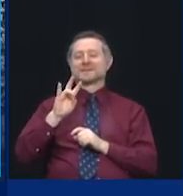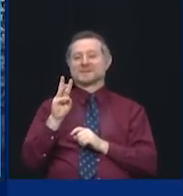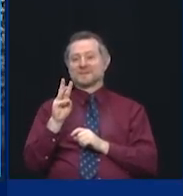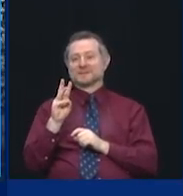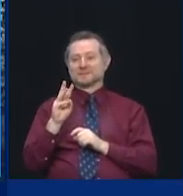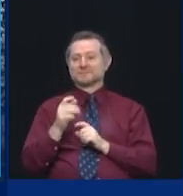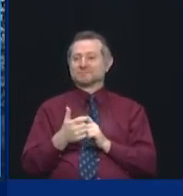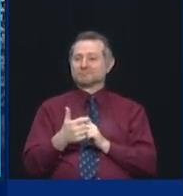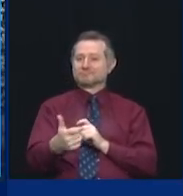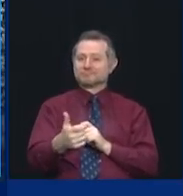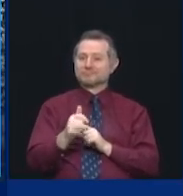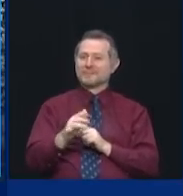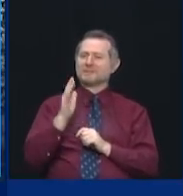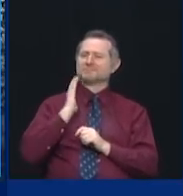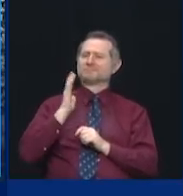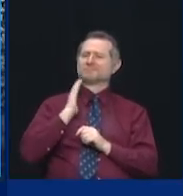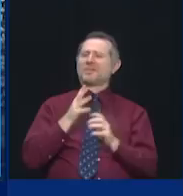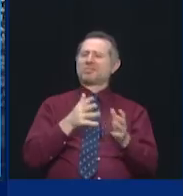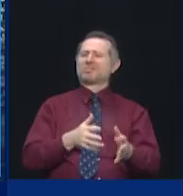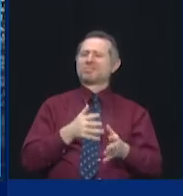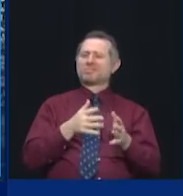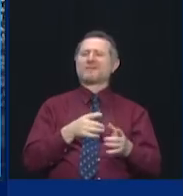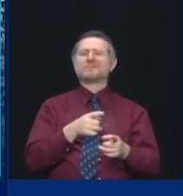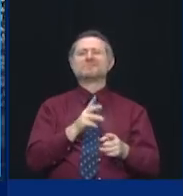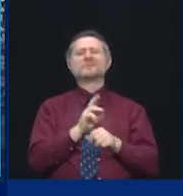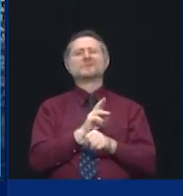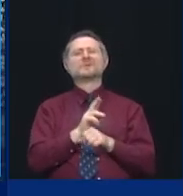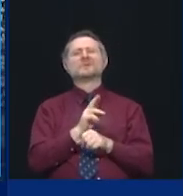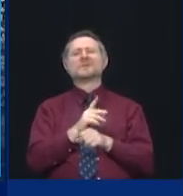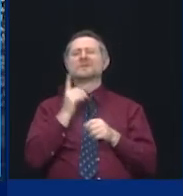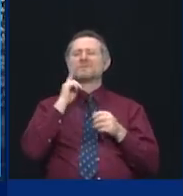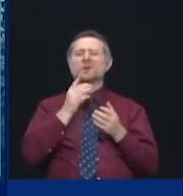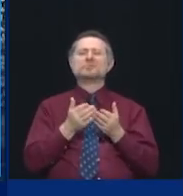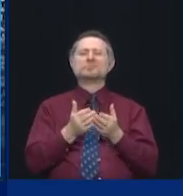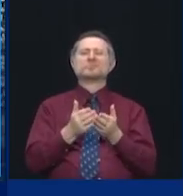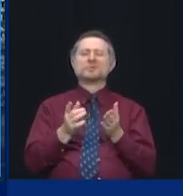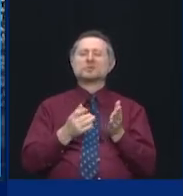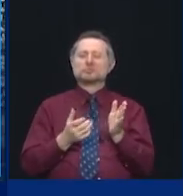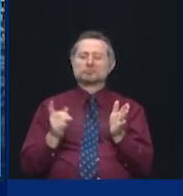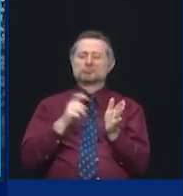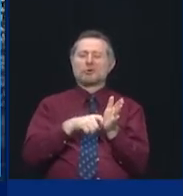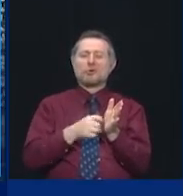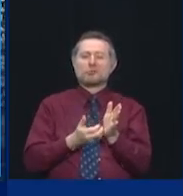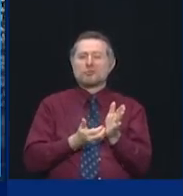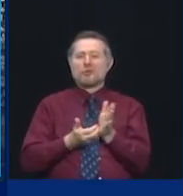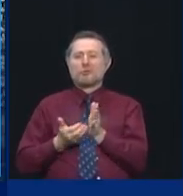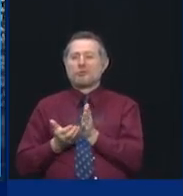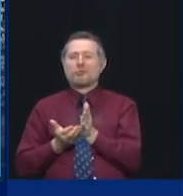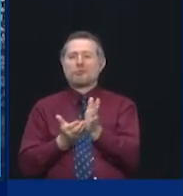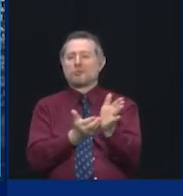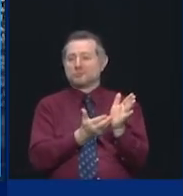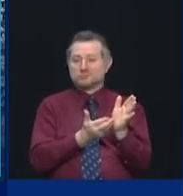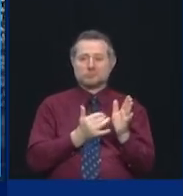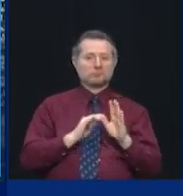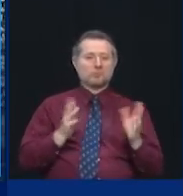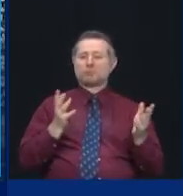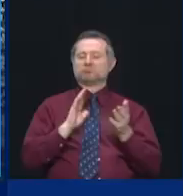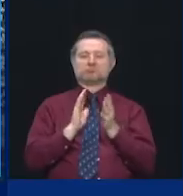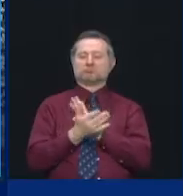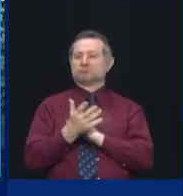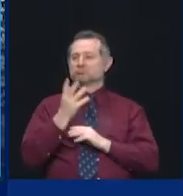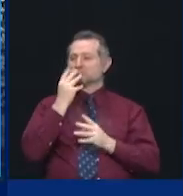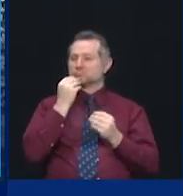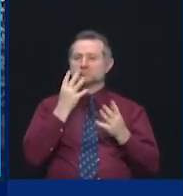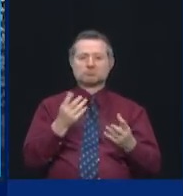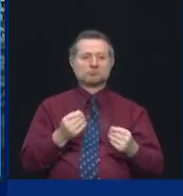a tow pound. It's one of the most beautiful pieces of real estate in the city of New York. That's going to be open in a few weeks.